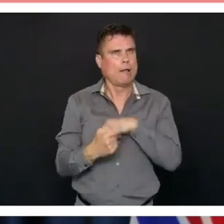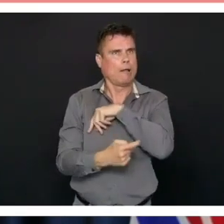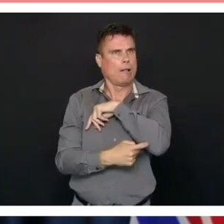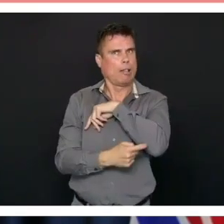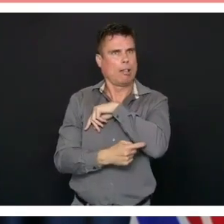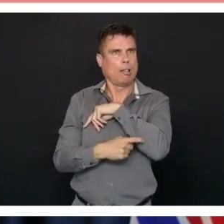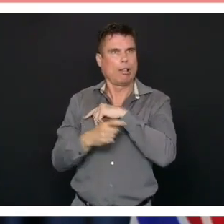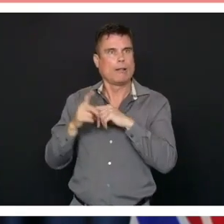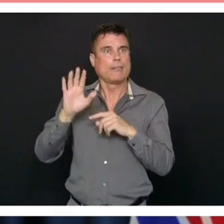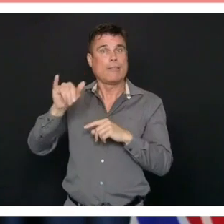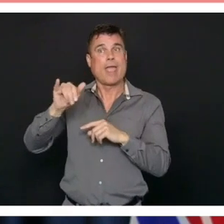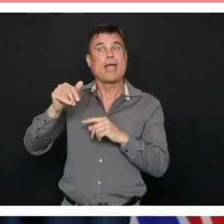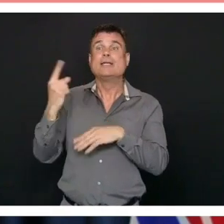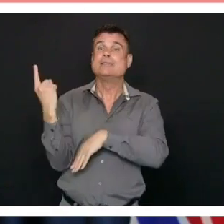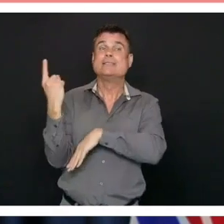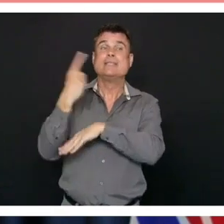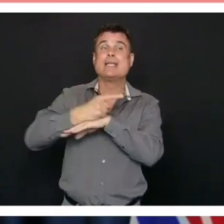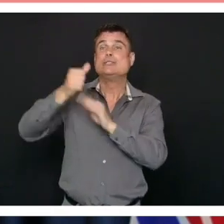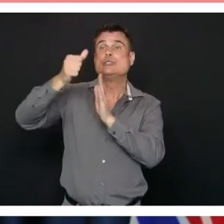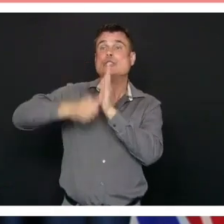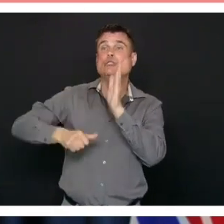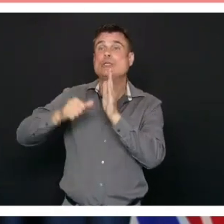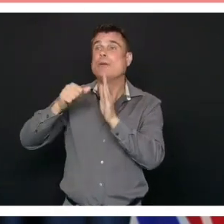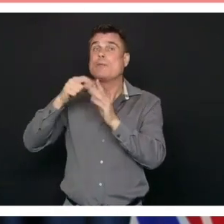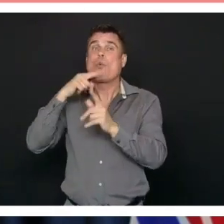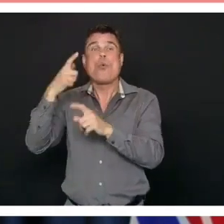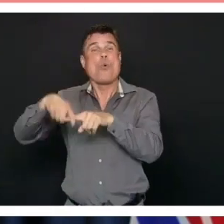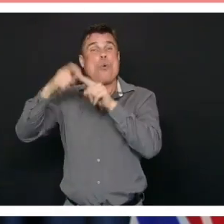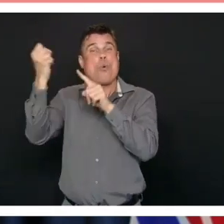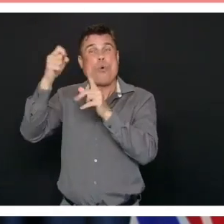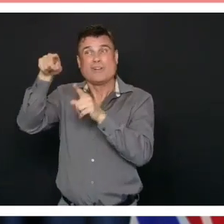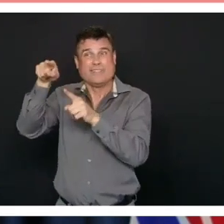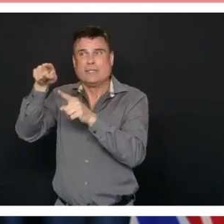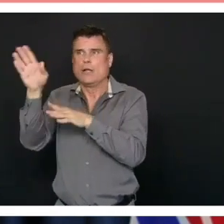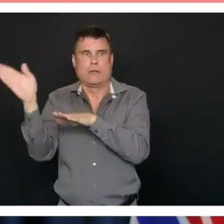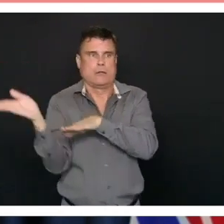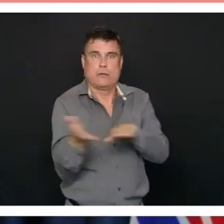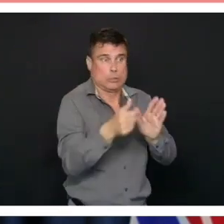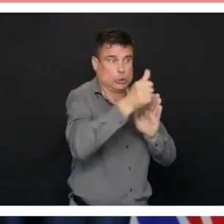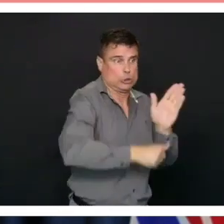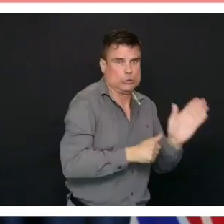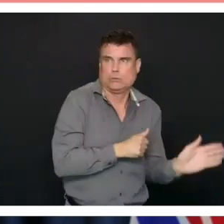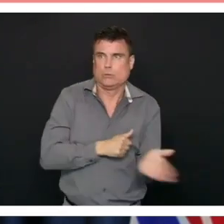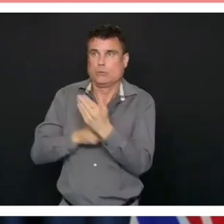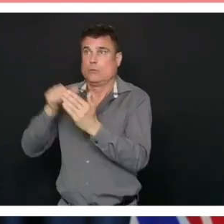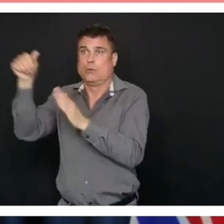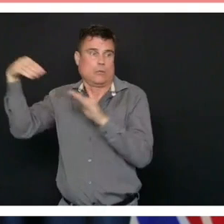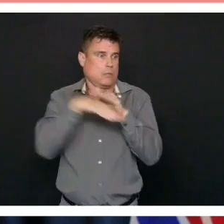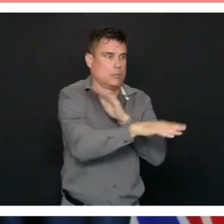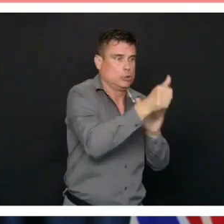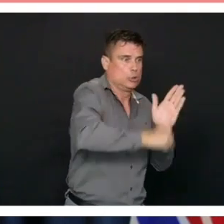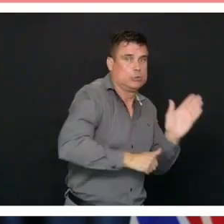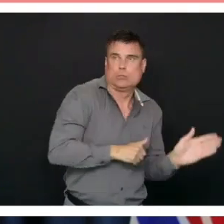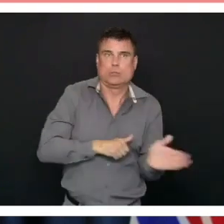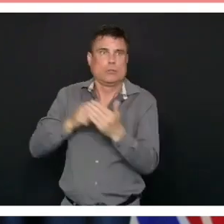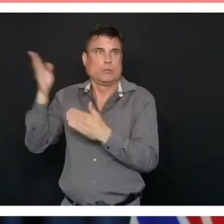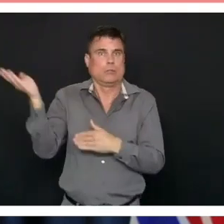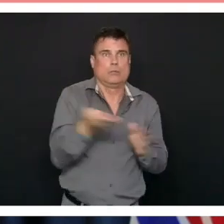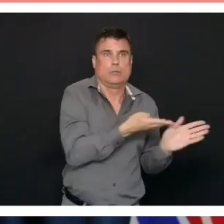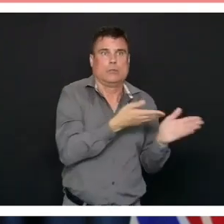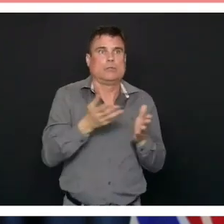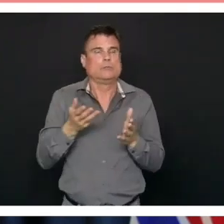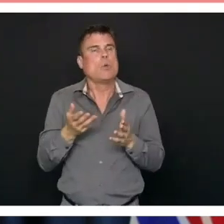that against complex surgeries that may include multiple days in hospital and extensive follow-up that would